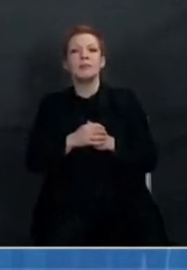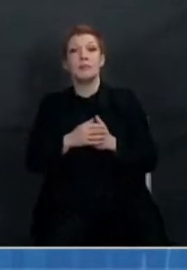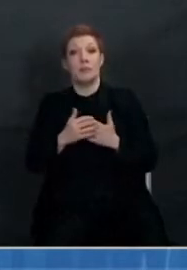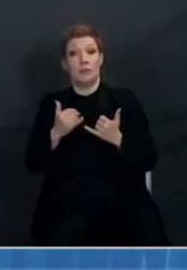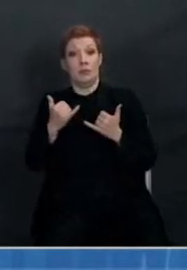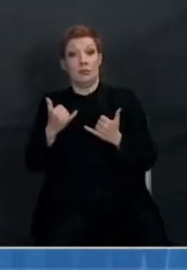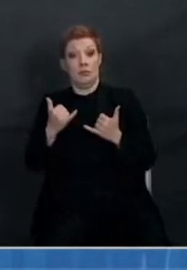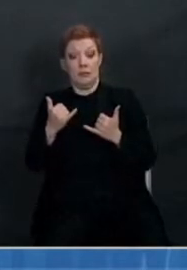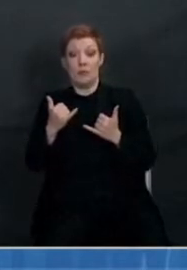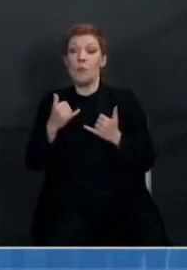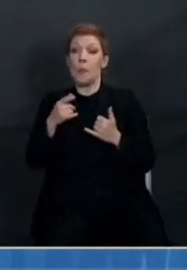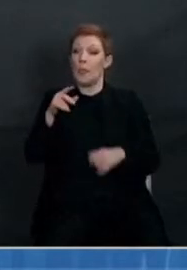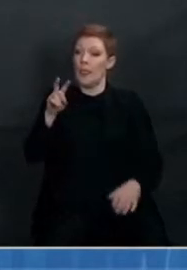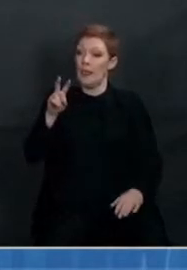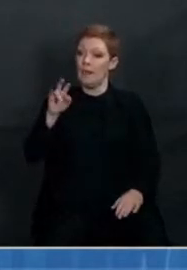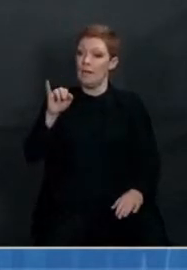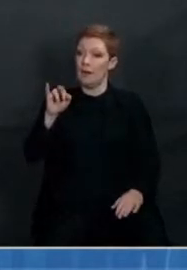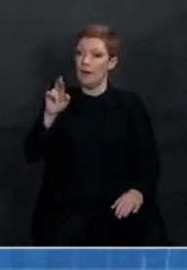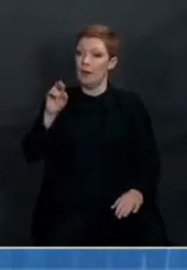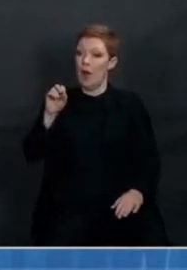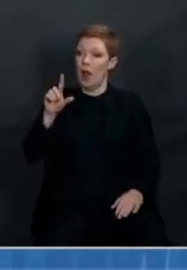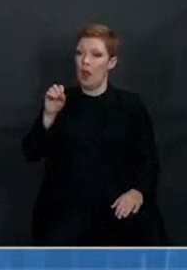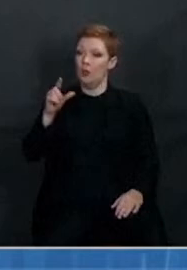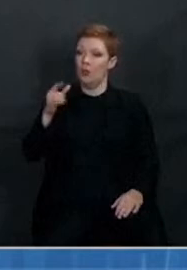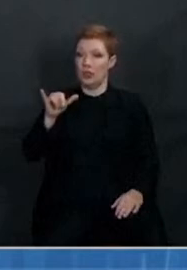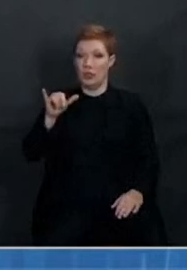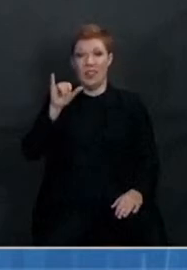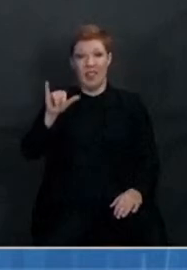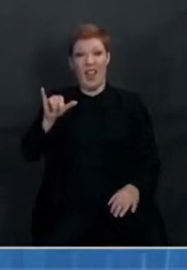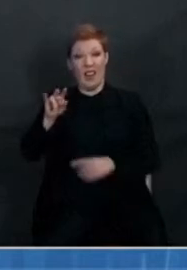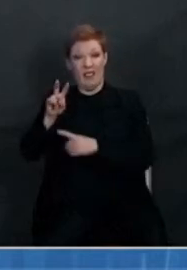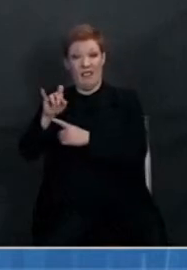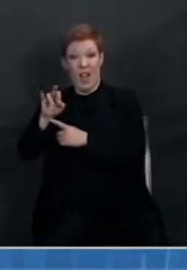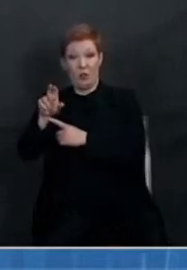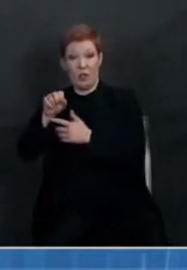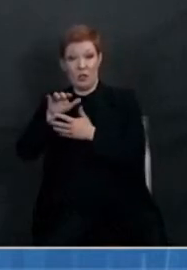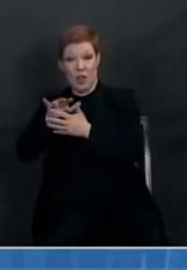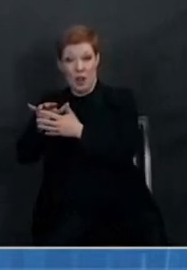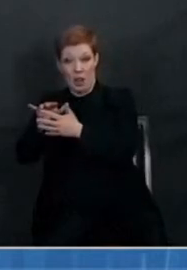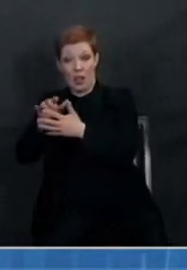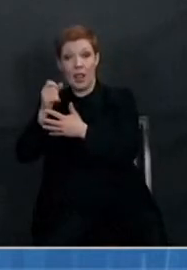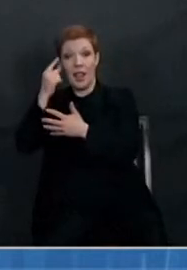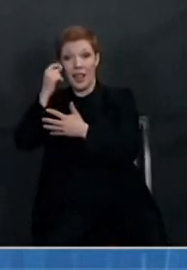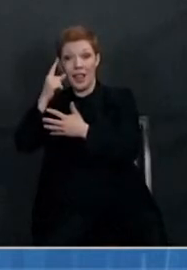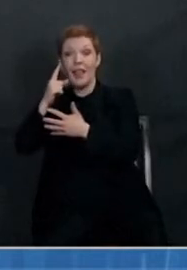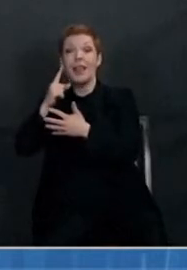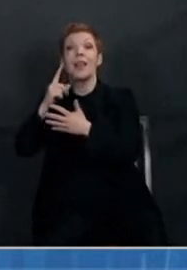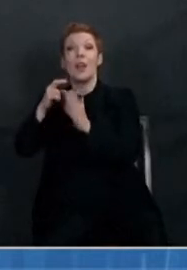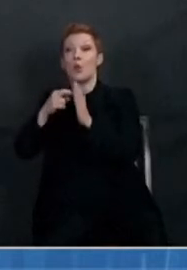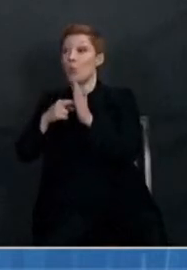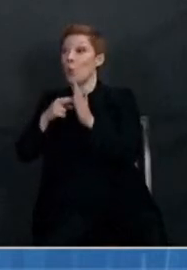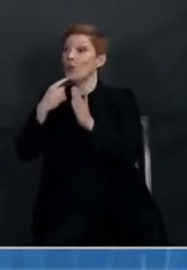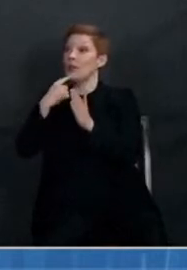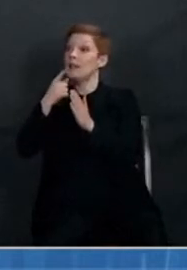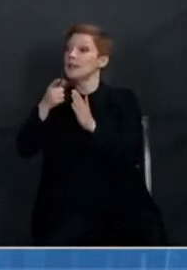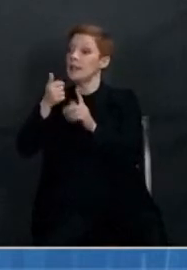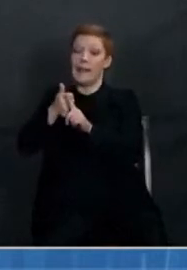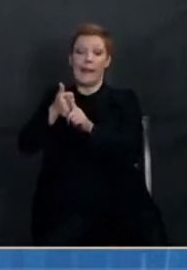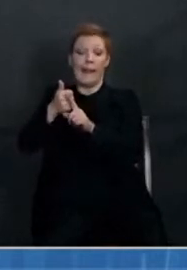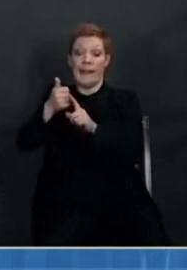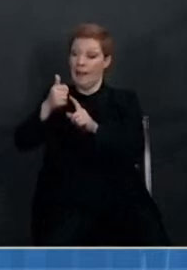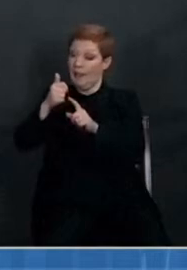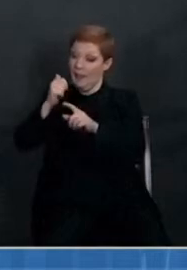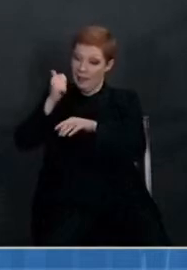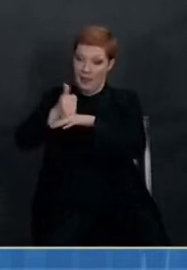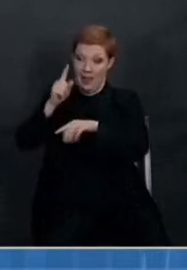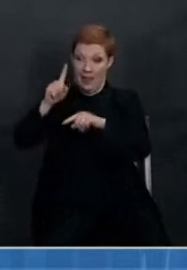virology. And that is that viruses cannot mutate if they don't replicate. And if